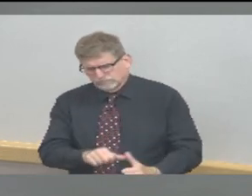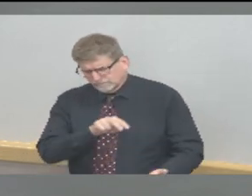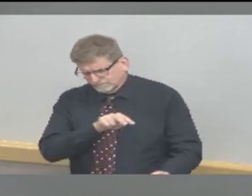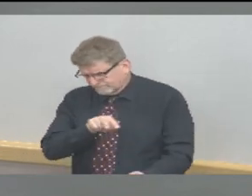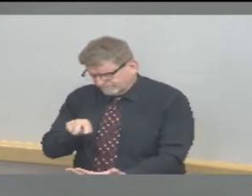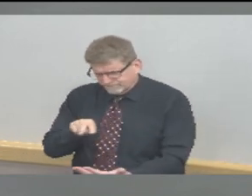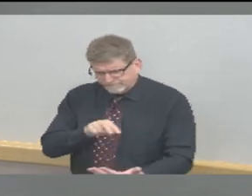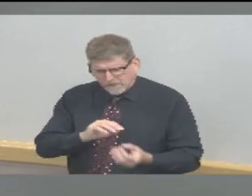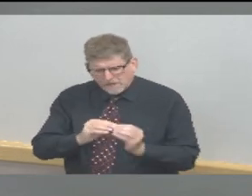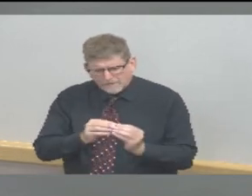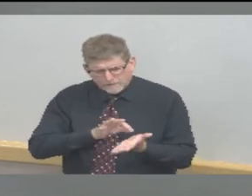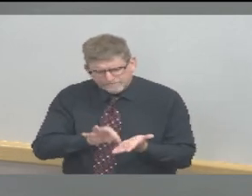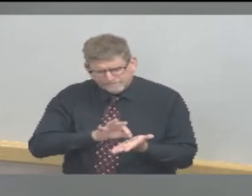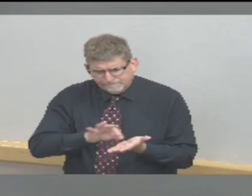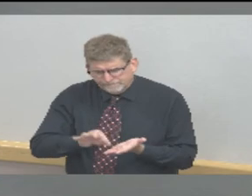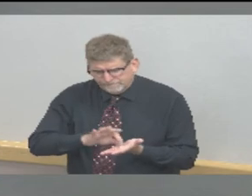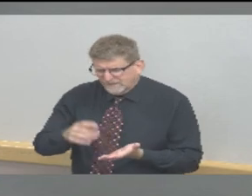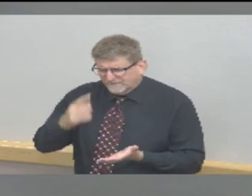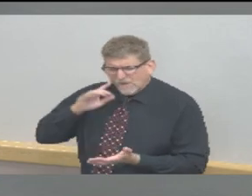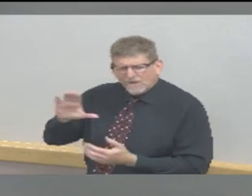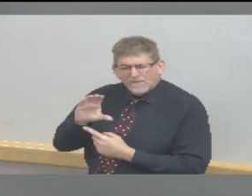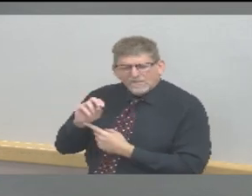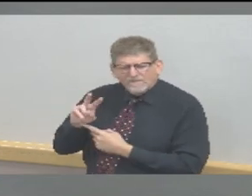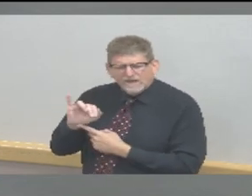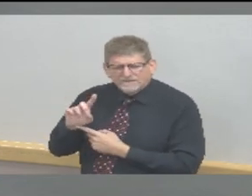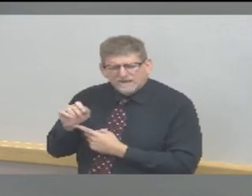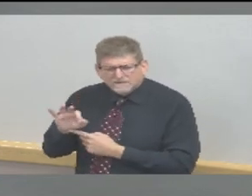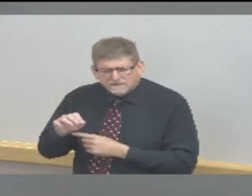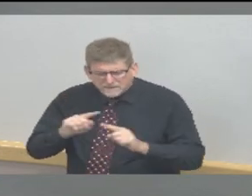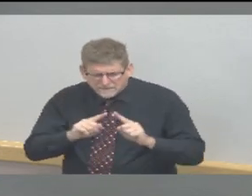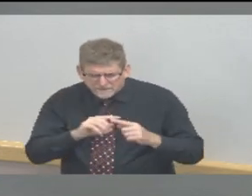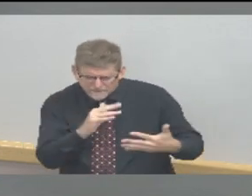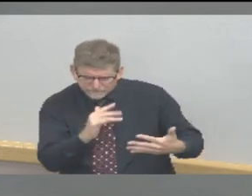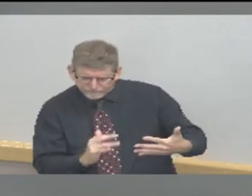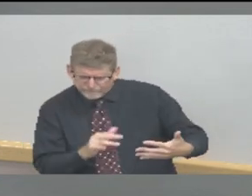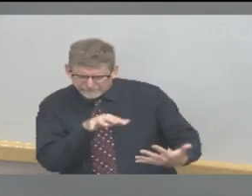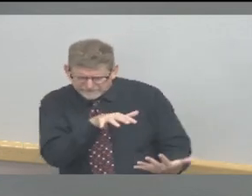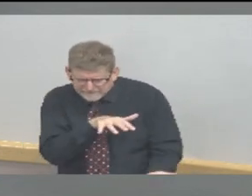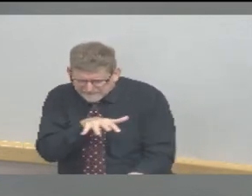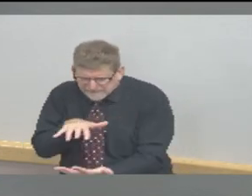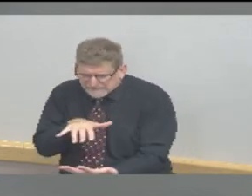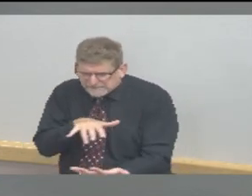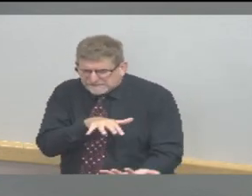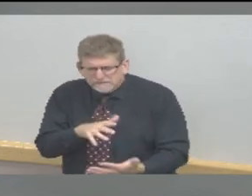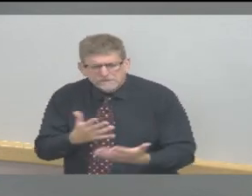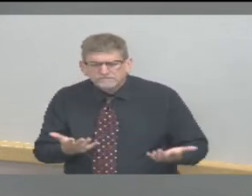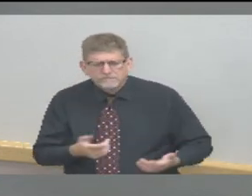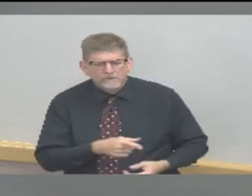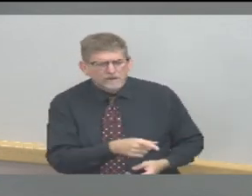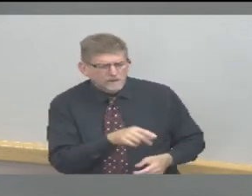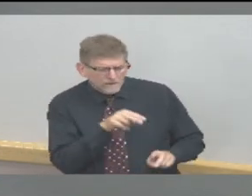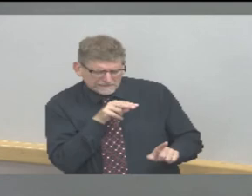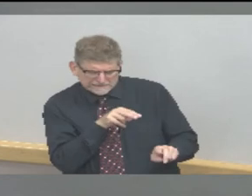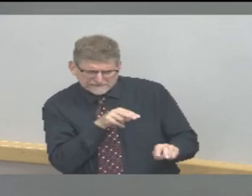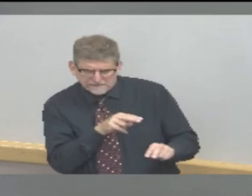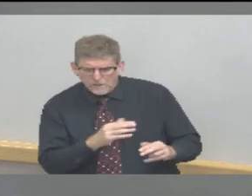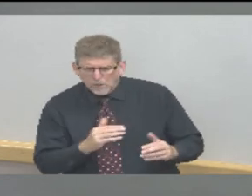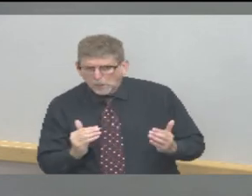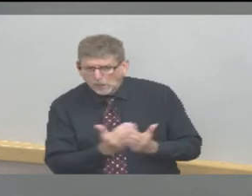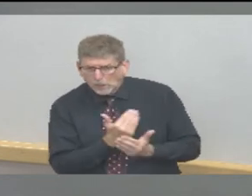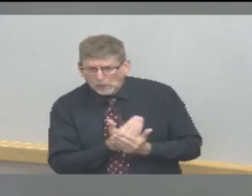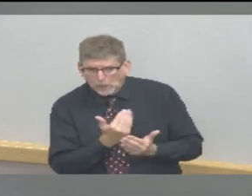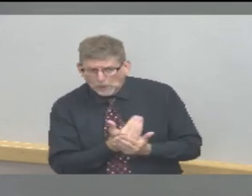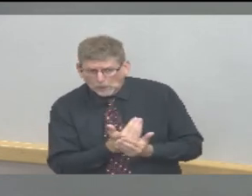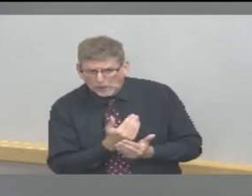-19 pandemic in our county the first of course is the number of new confirmed or suspected COVID-19 cases in Tippecanoe